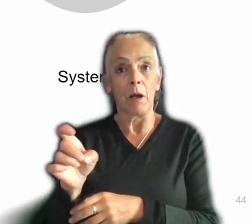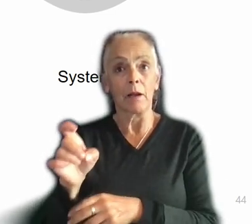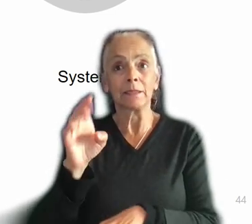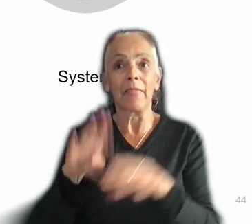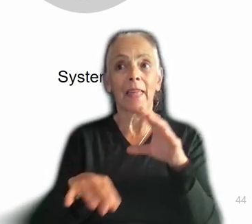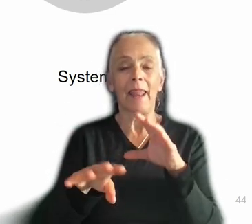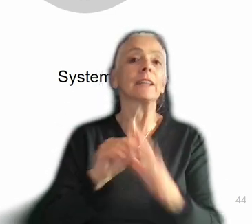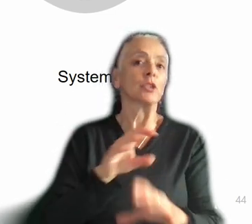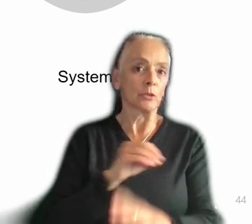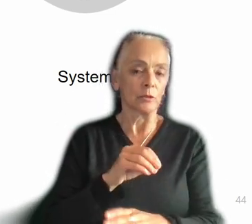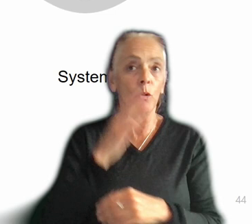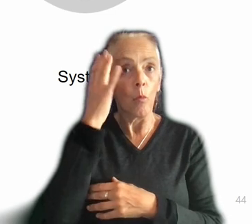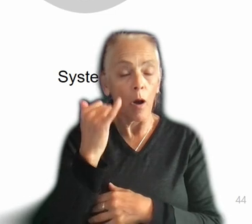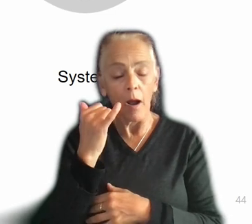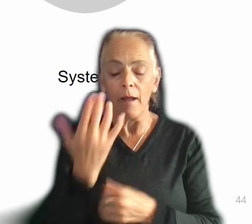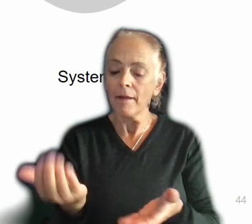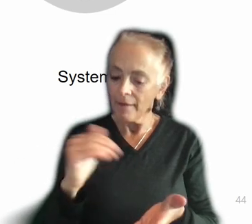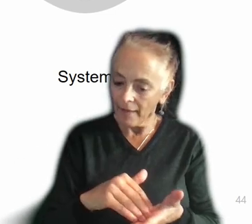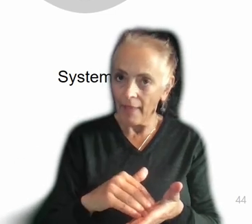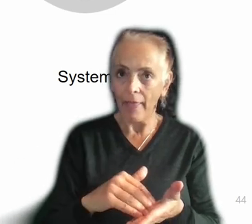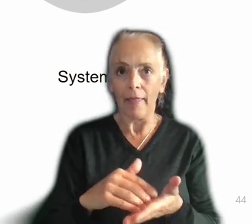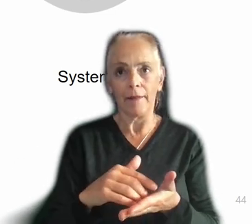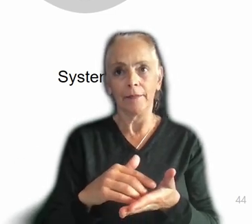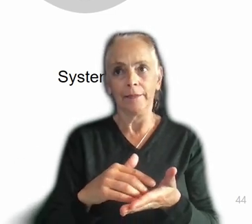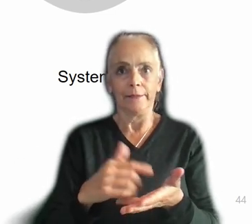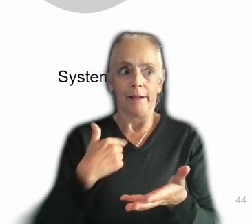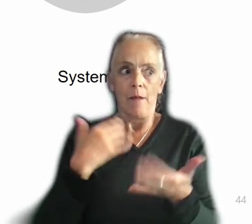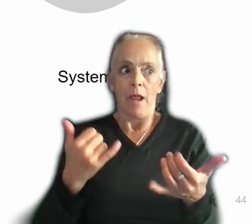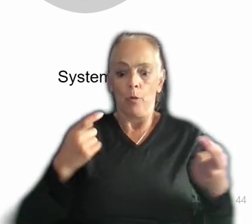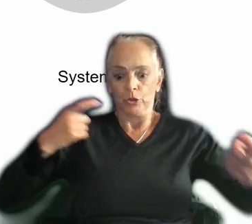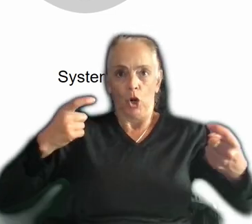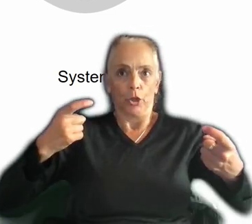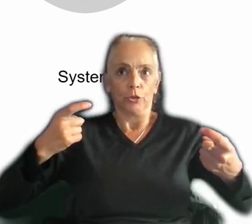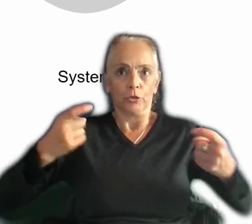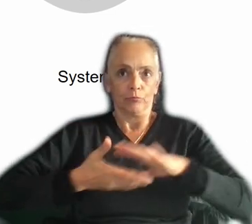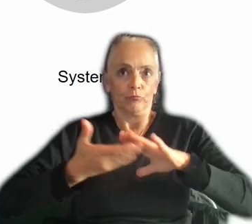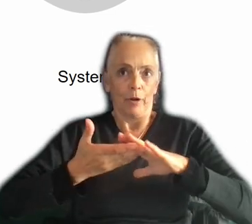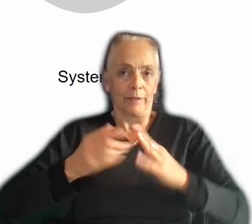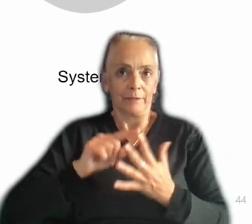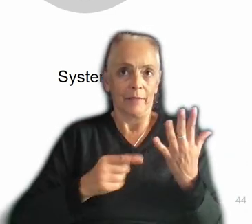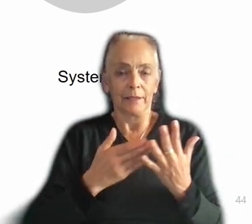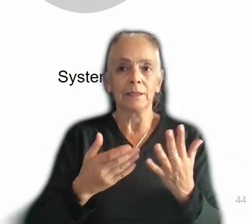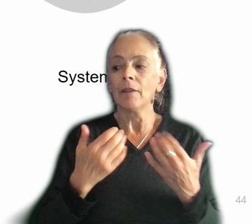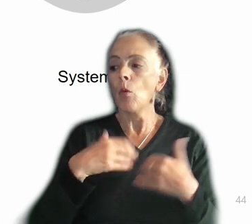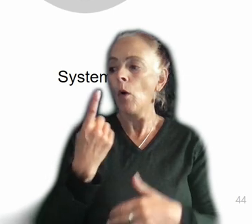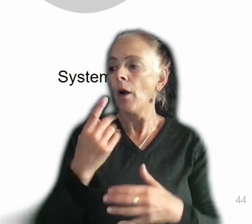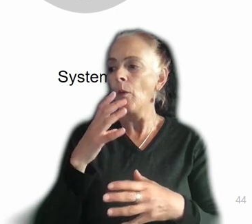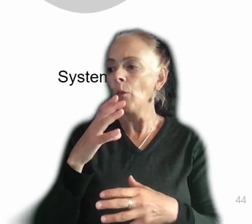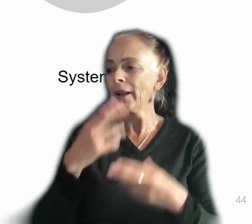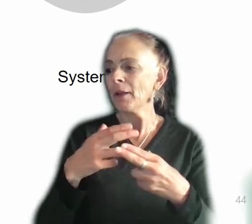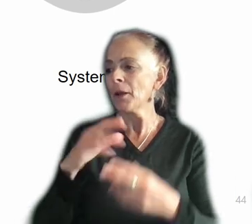because I've, again, been put in charge of things like this, right? So we had a project that we codenamed Mogwai. It was about us transitioning to